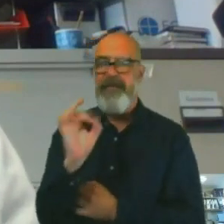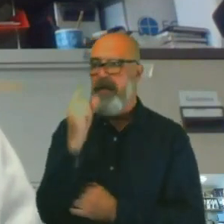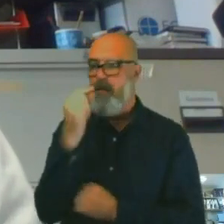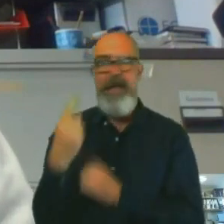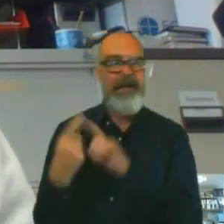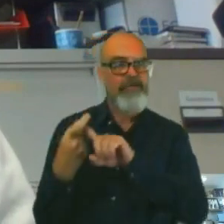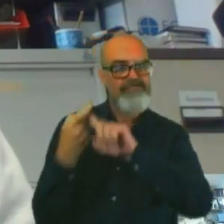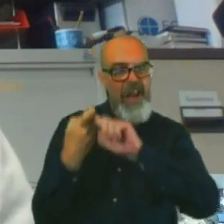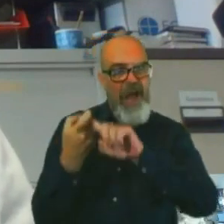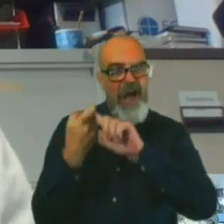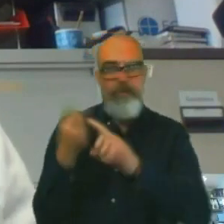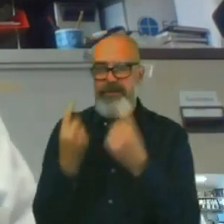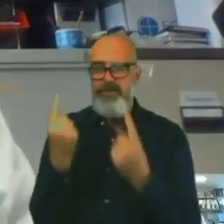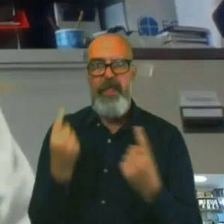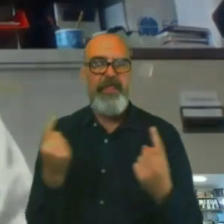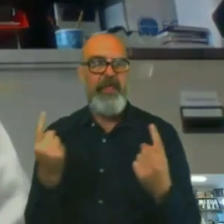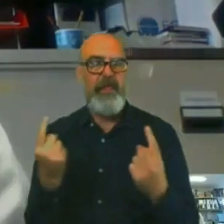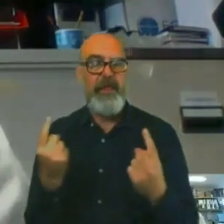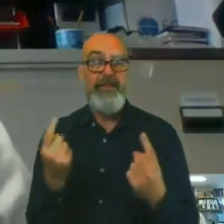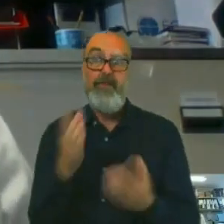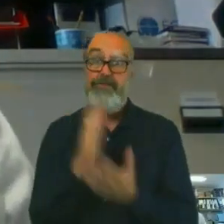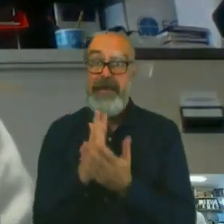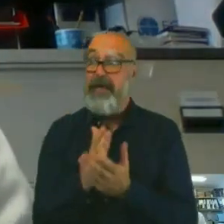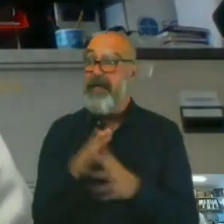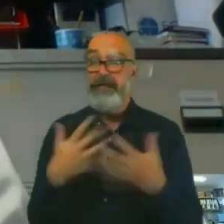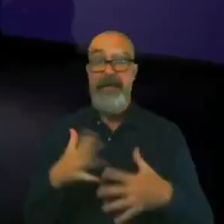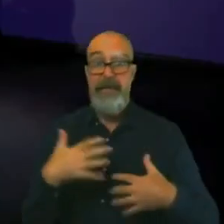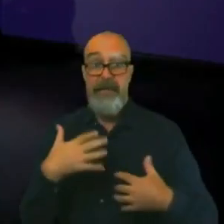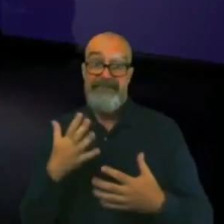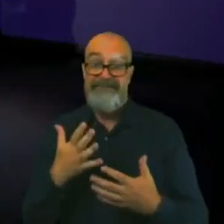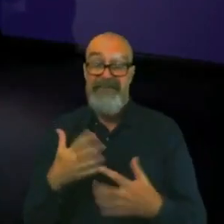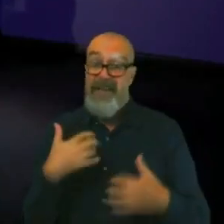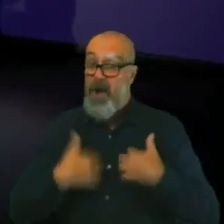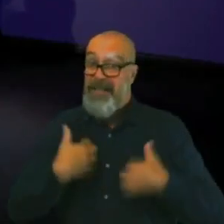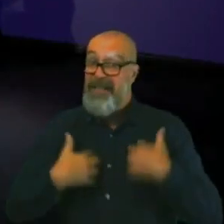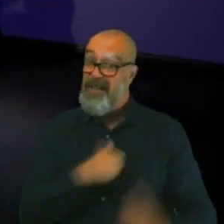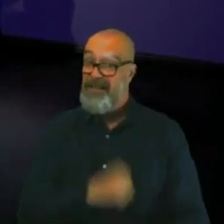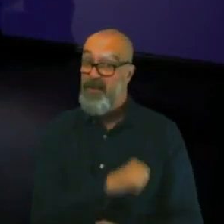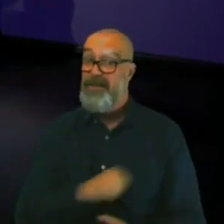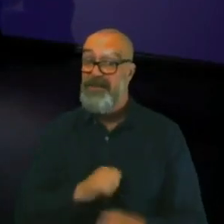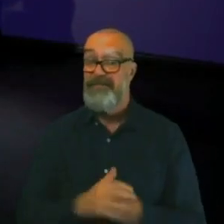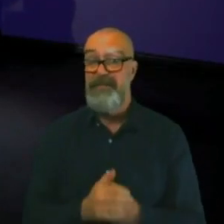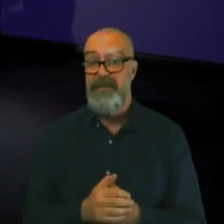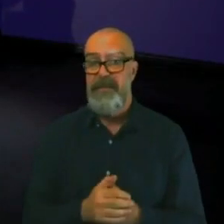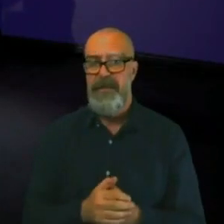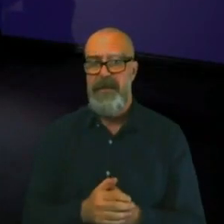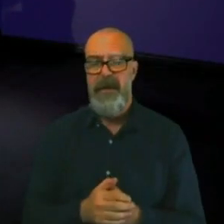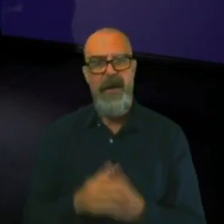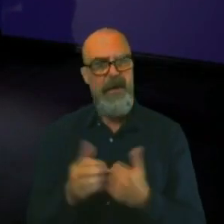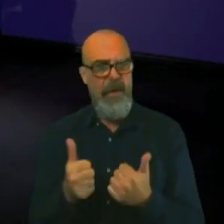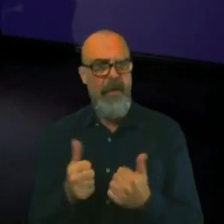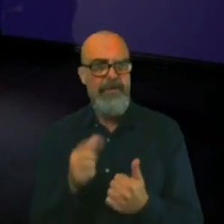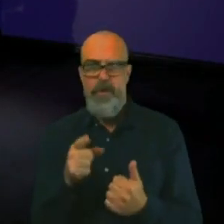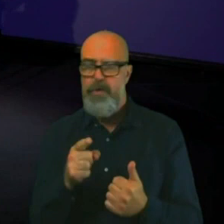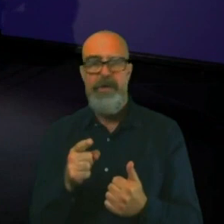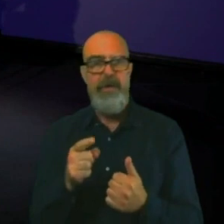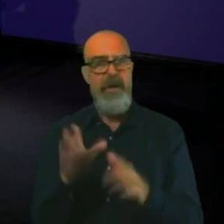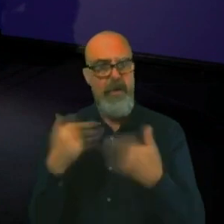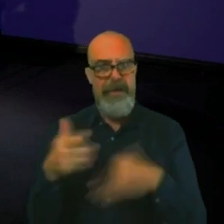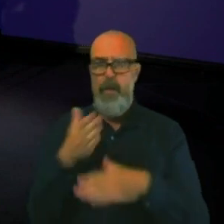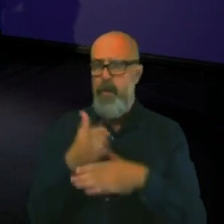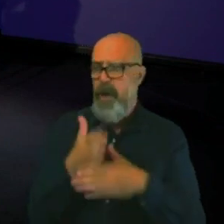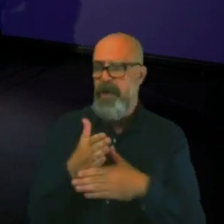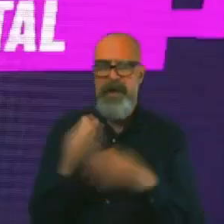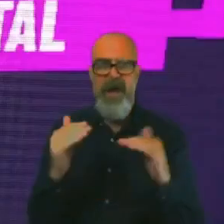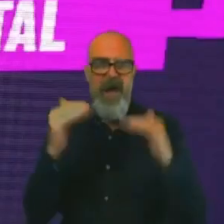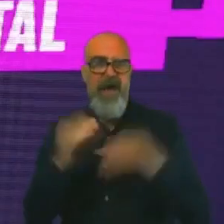actually been quite exciting. That's incredible that you can still find the excitement in a job that is so high pressured